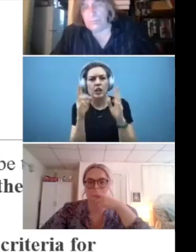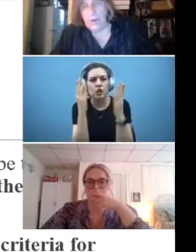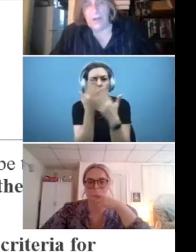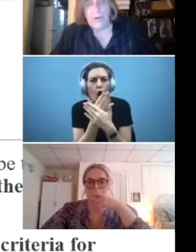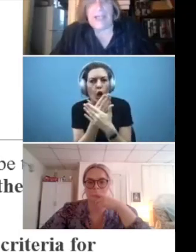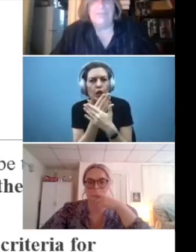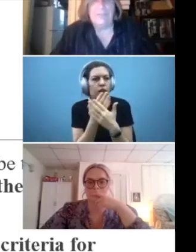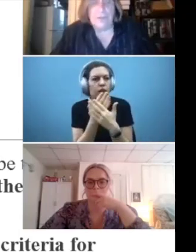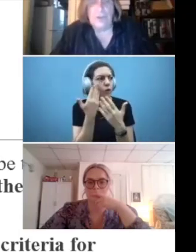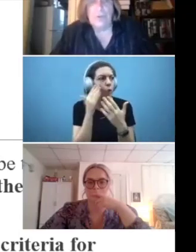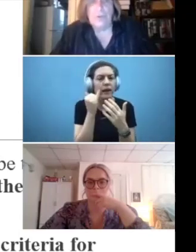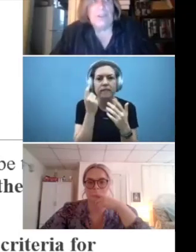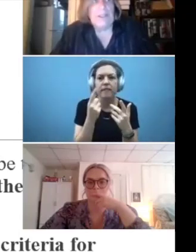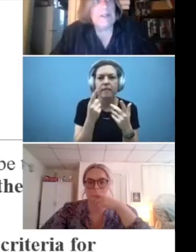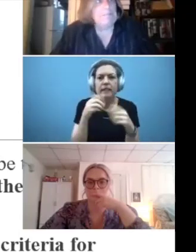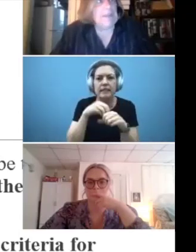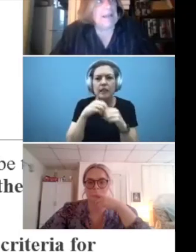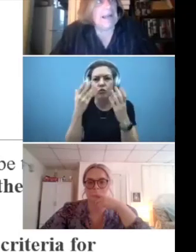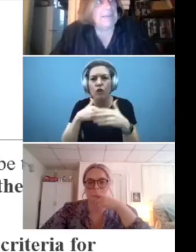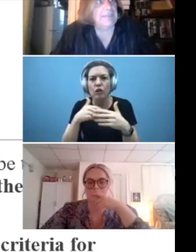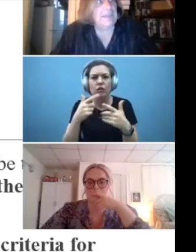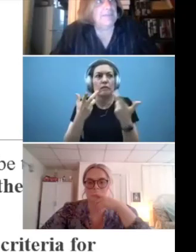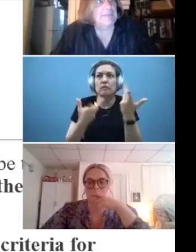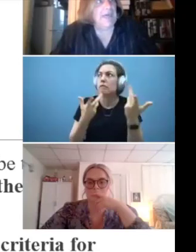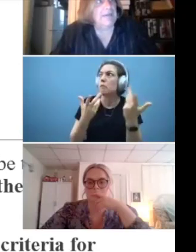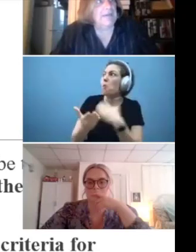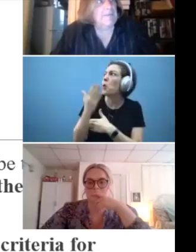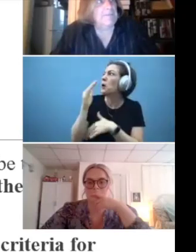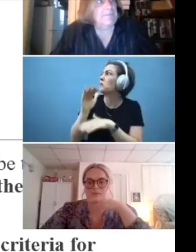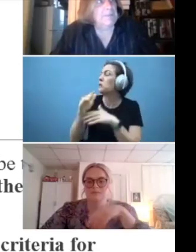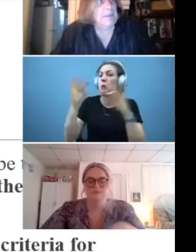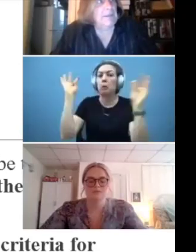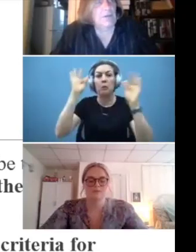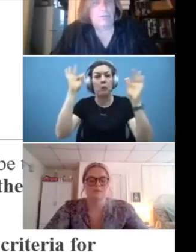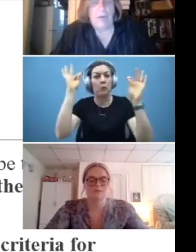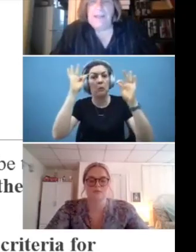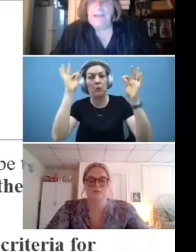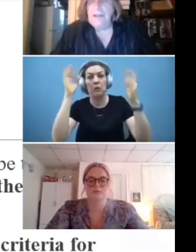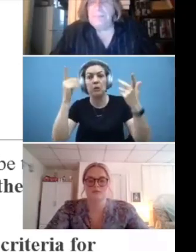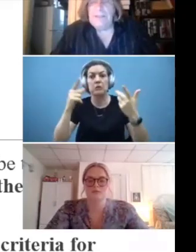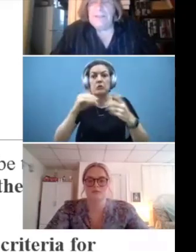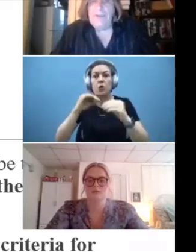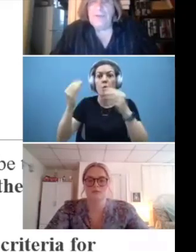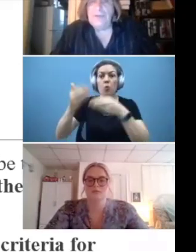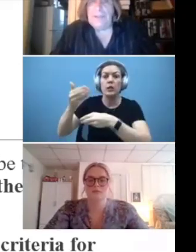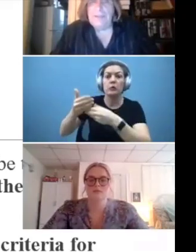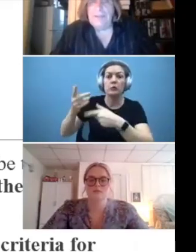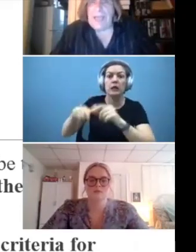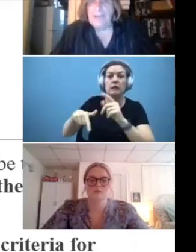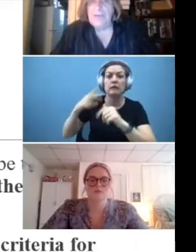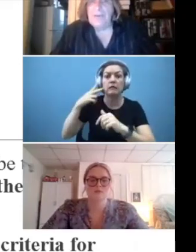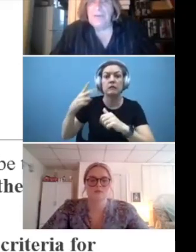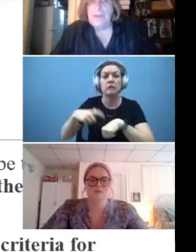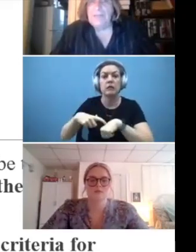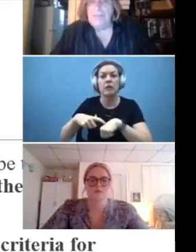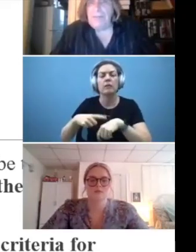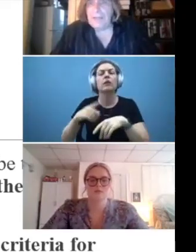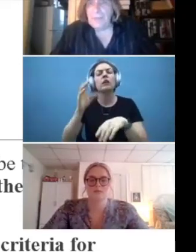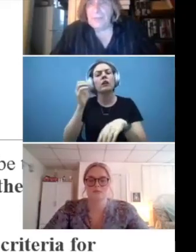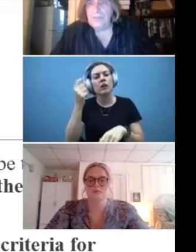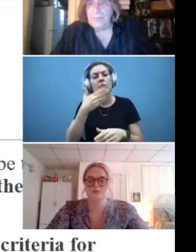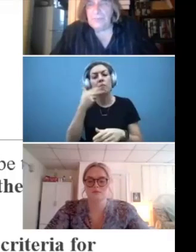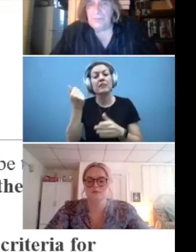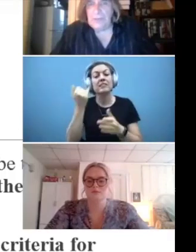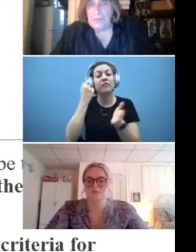whether it was morning or afternoon. I think that when writing a complaint, you should be as accurate and